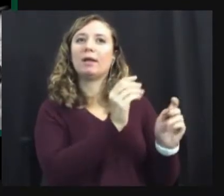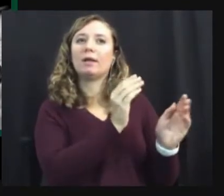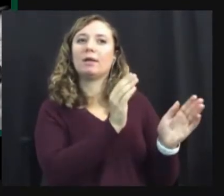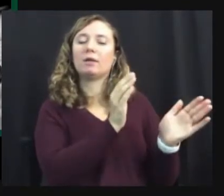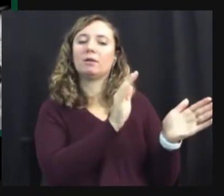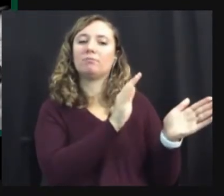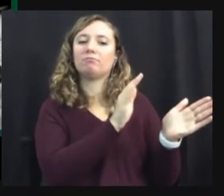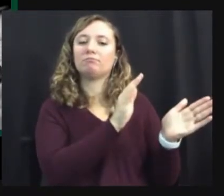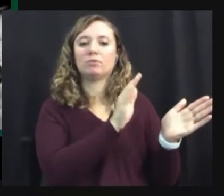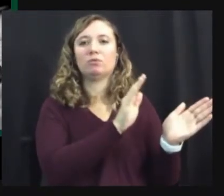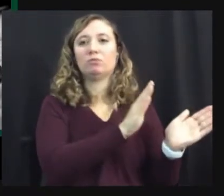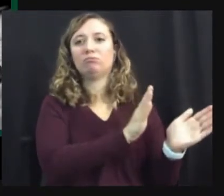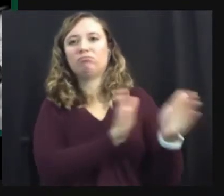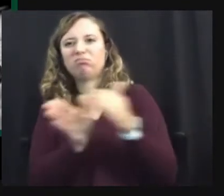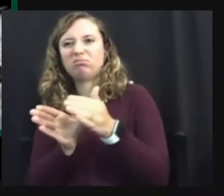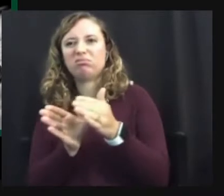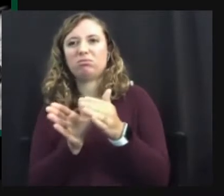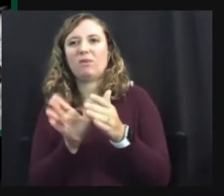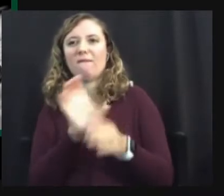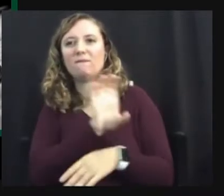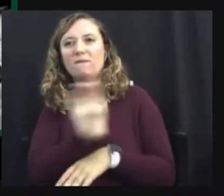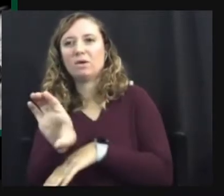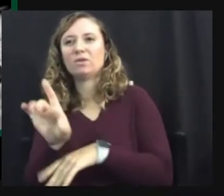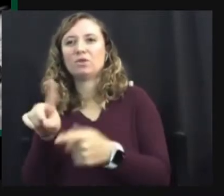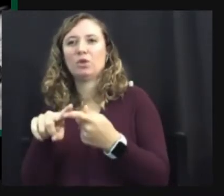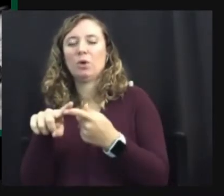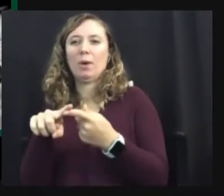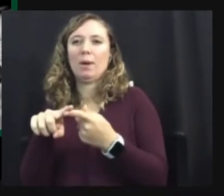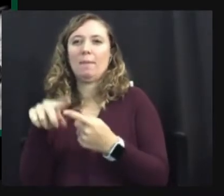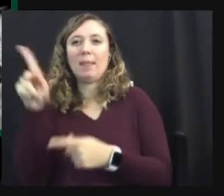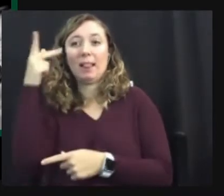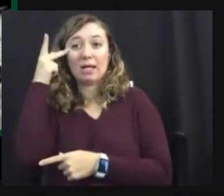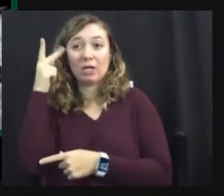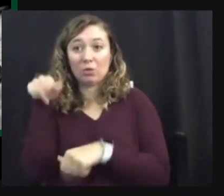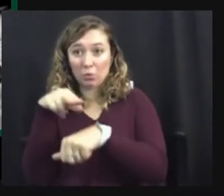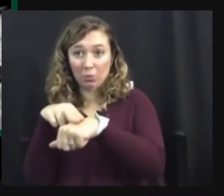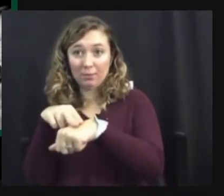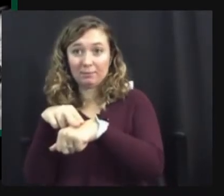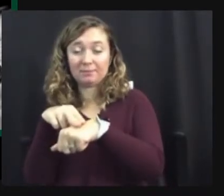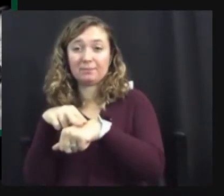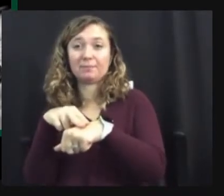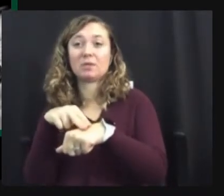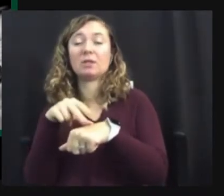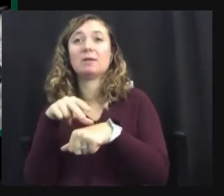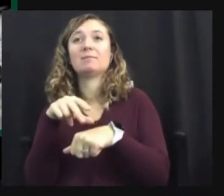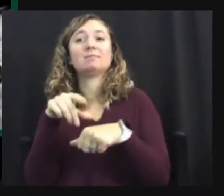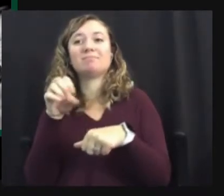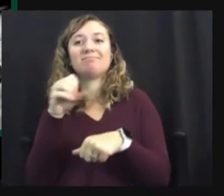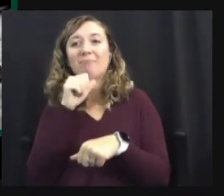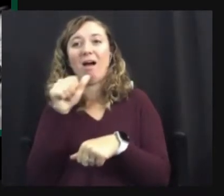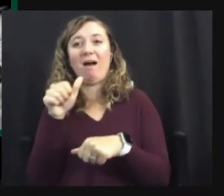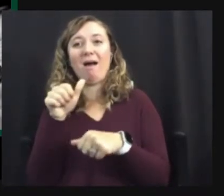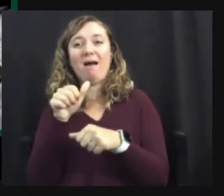normal. The problem is that it doesn't allow room for differences.